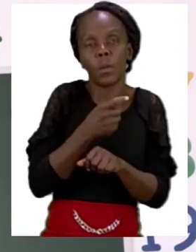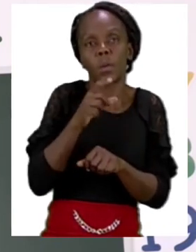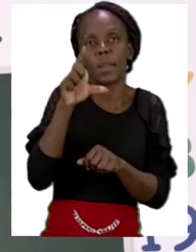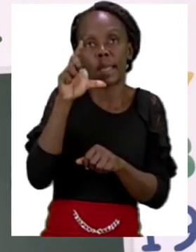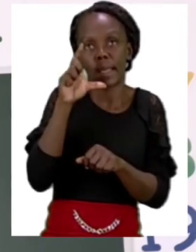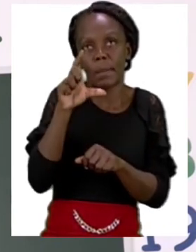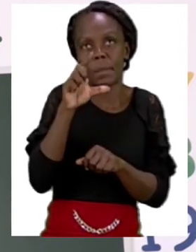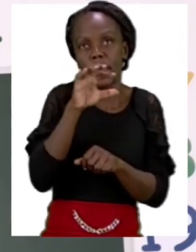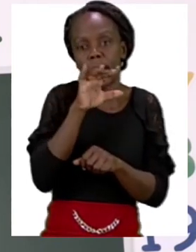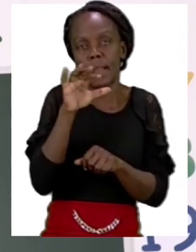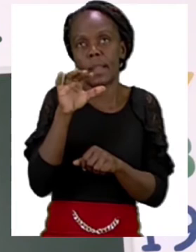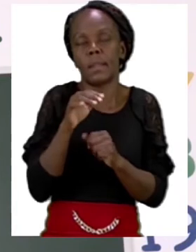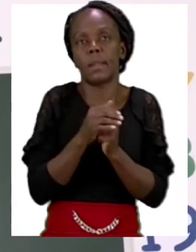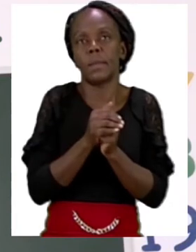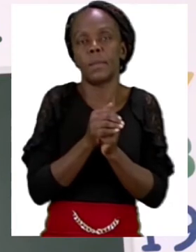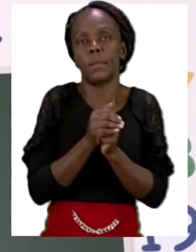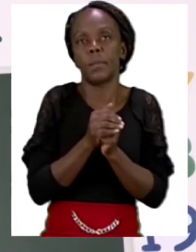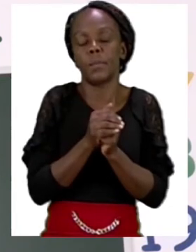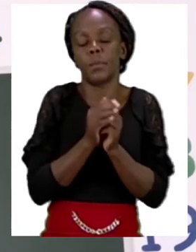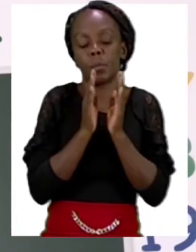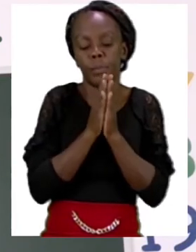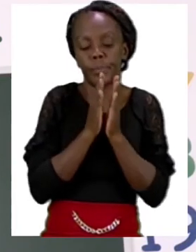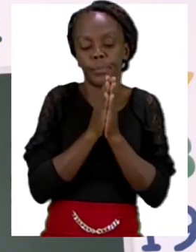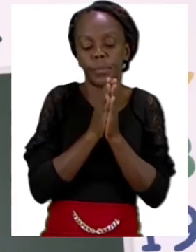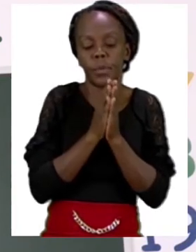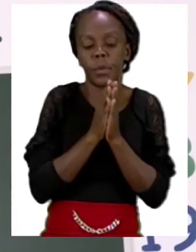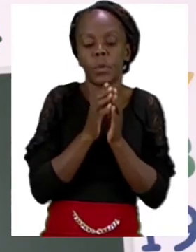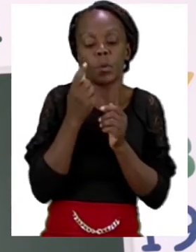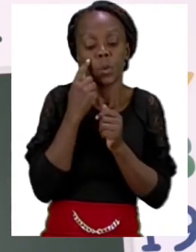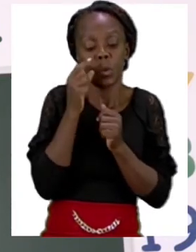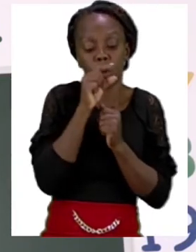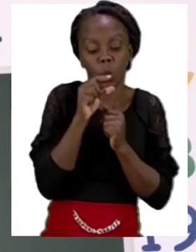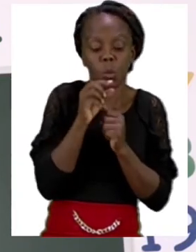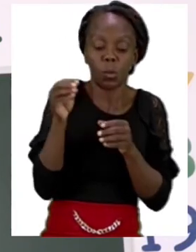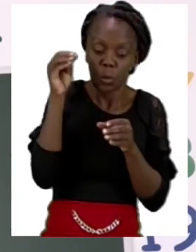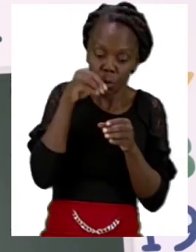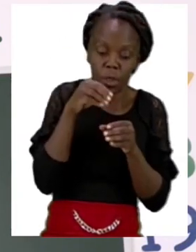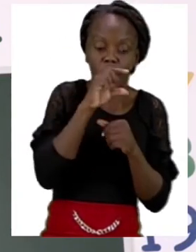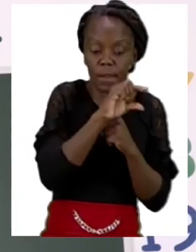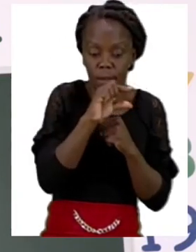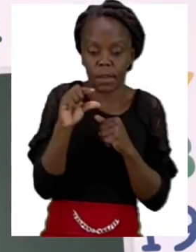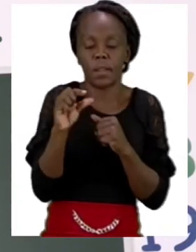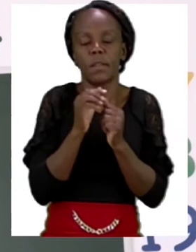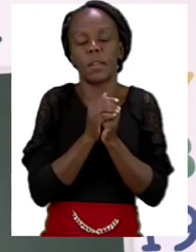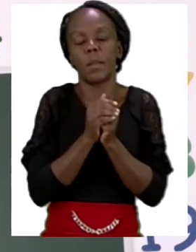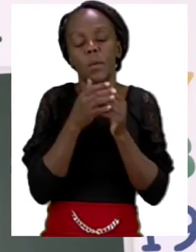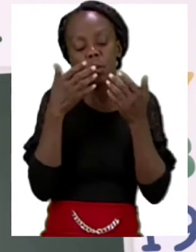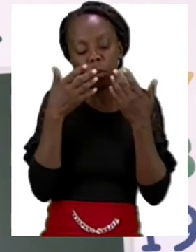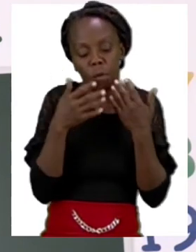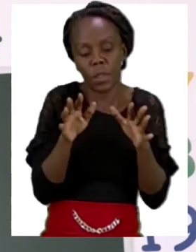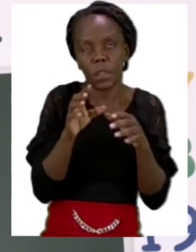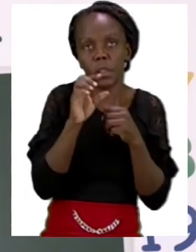words correctly. Don't forget to put your sight word. And when you are done with your sentence, you put a full